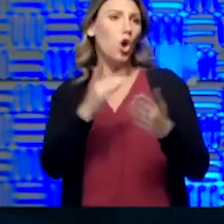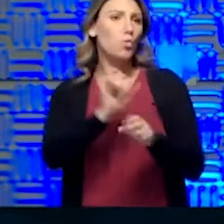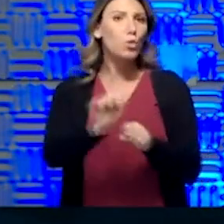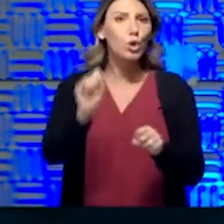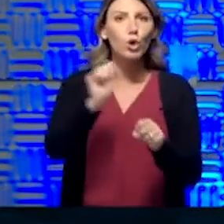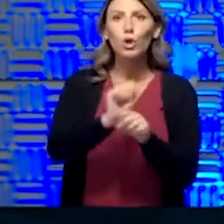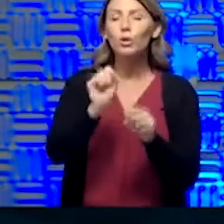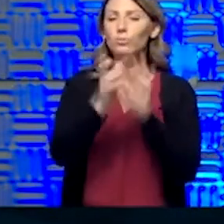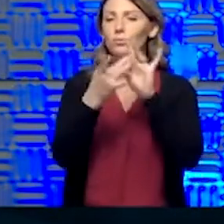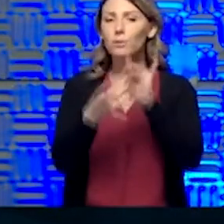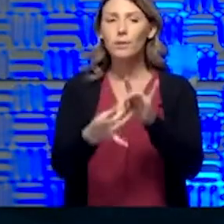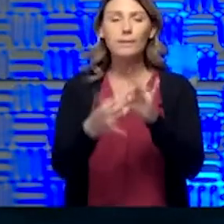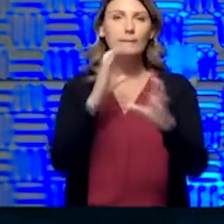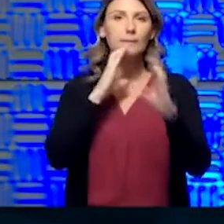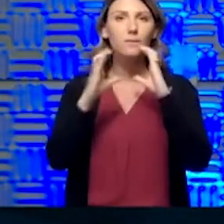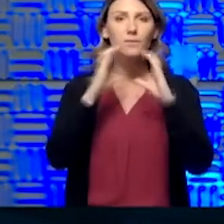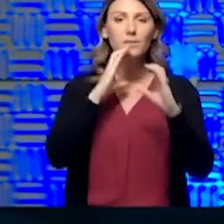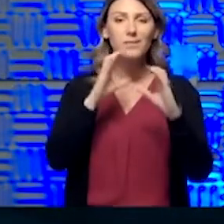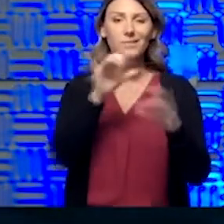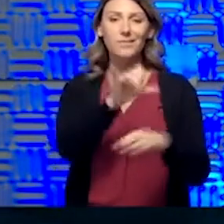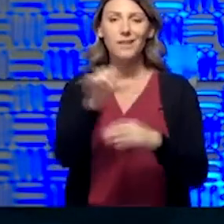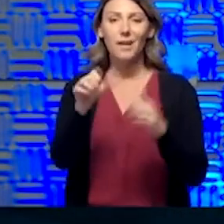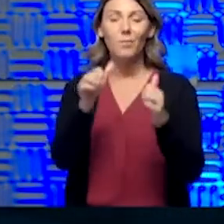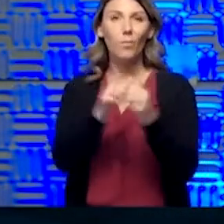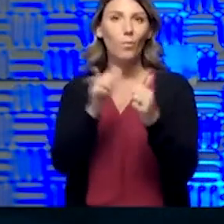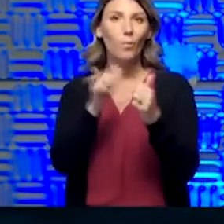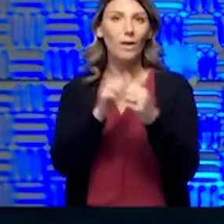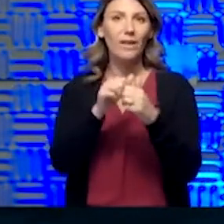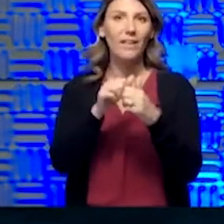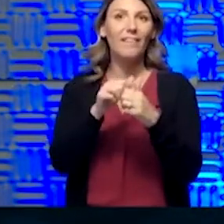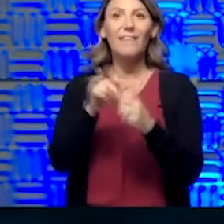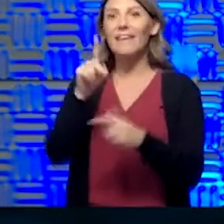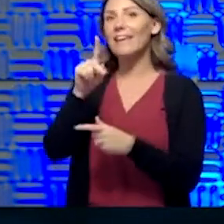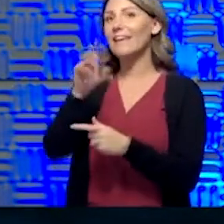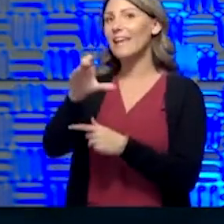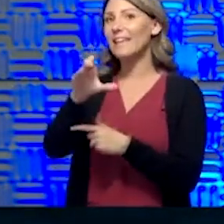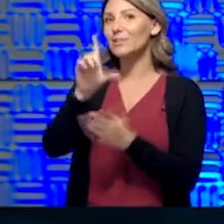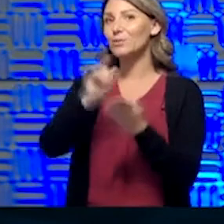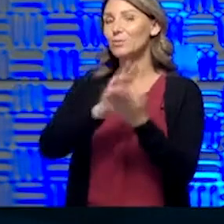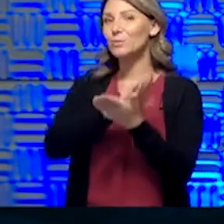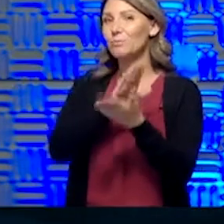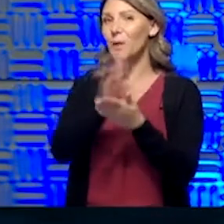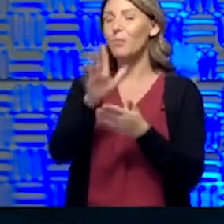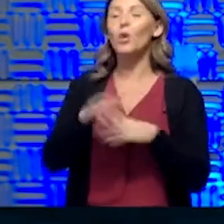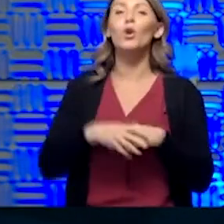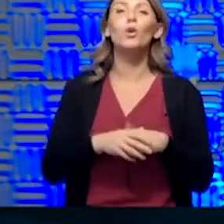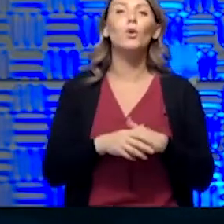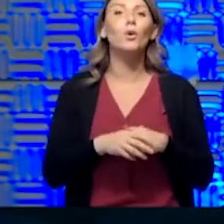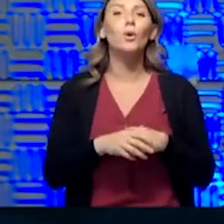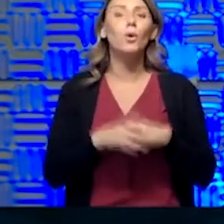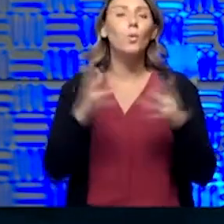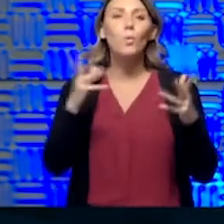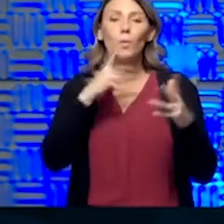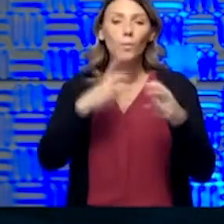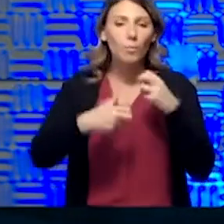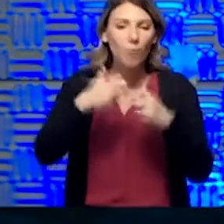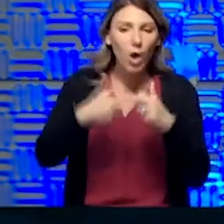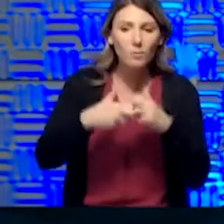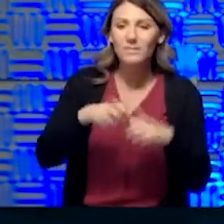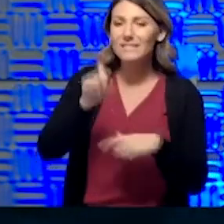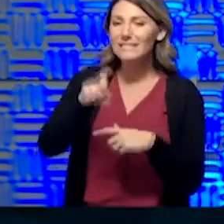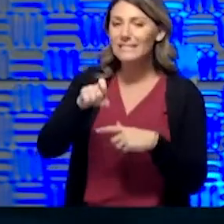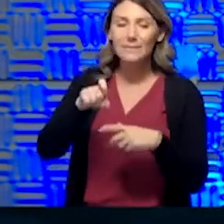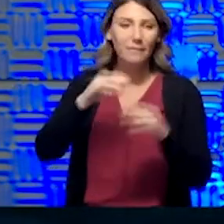to the conversation that I had with the Kansas City Star earlier. What are the problems that need to be fixed? What are the abuses that need to be addressed?